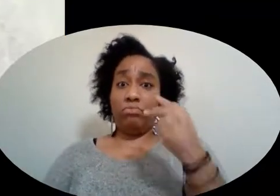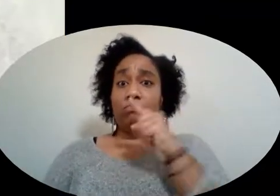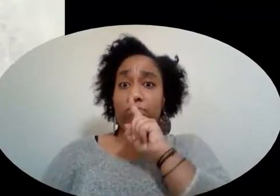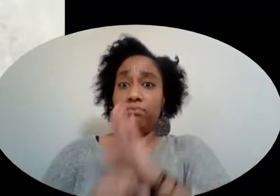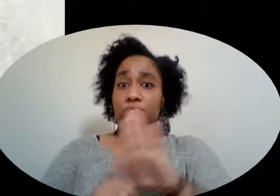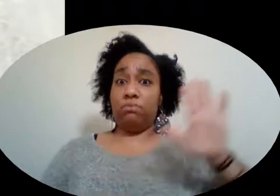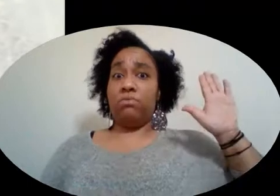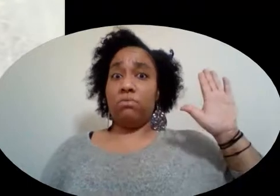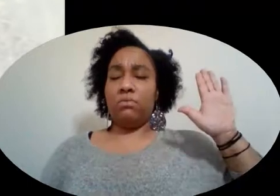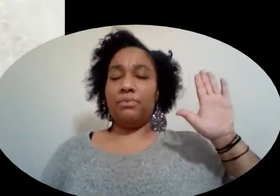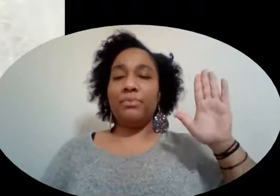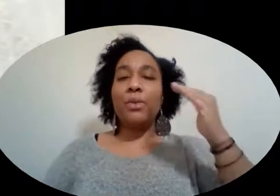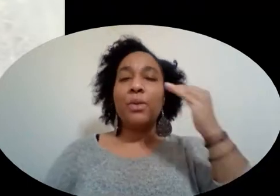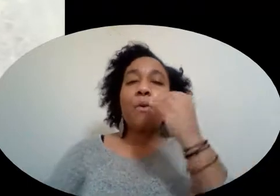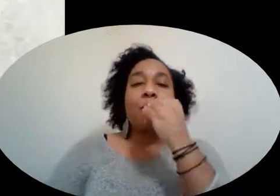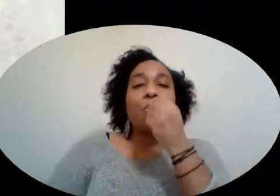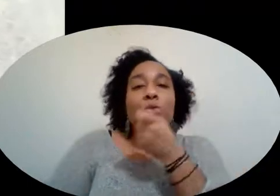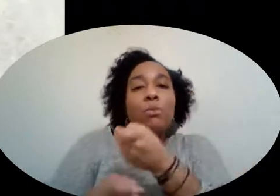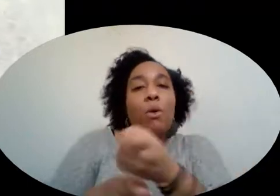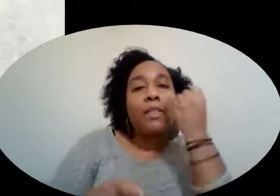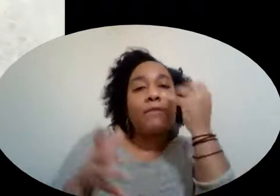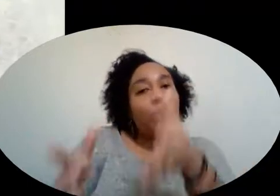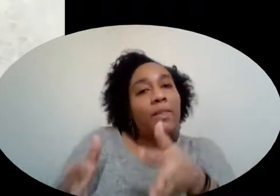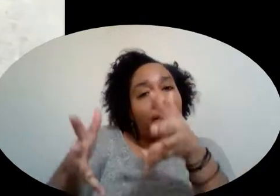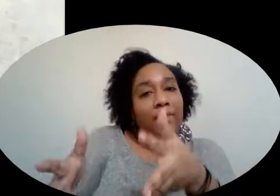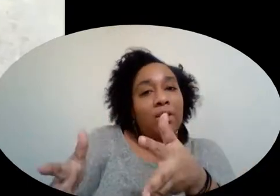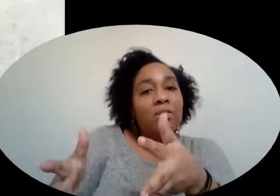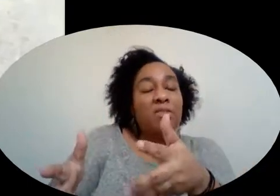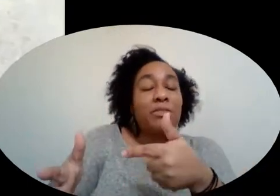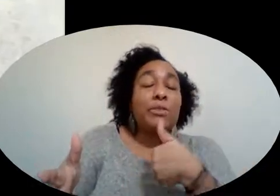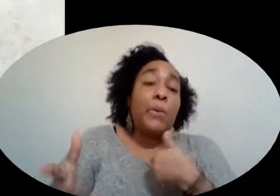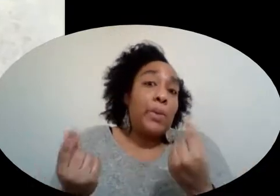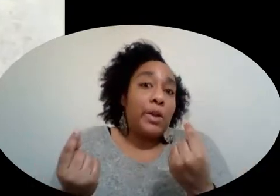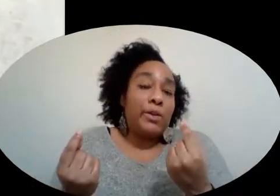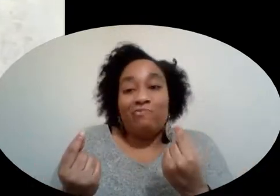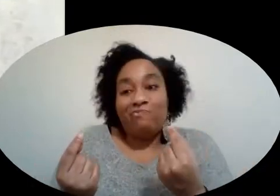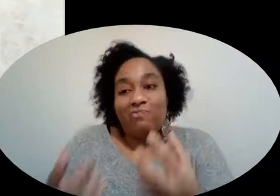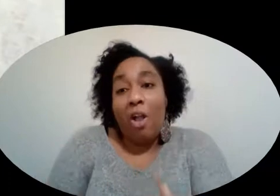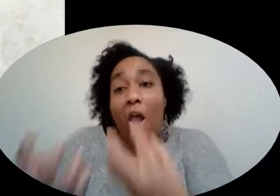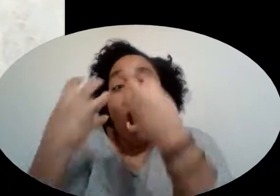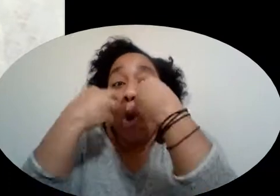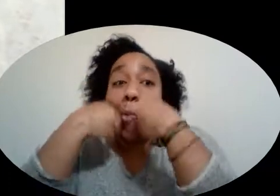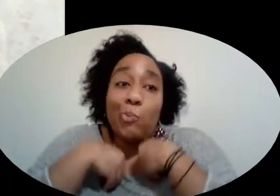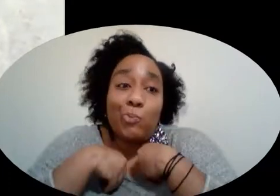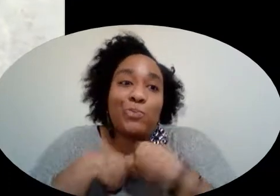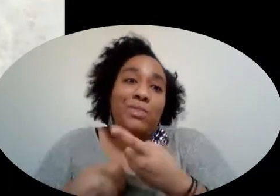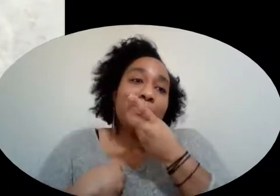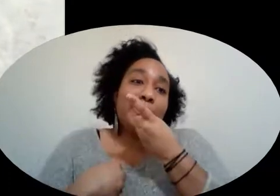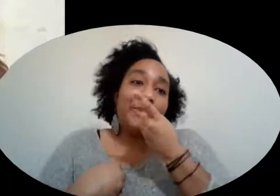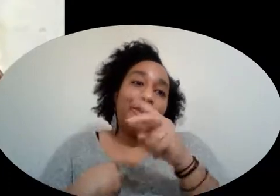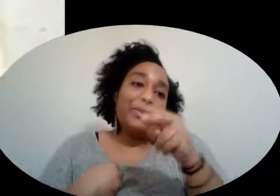food will spoil If you just leave it out in the open So I did the only thing there was to do I had dinner again